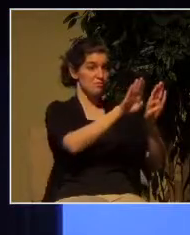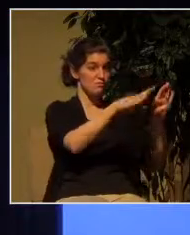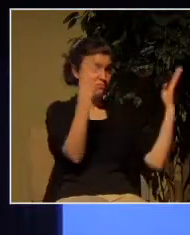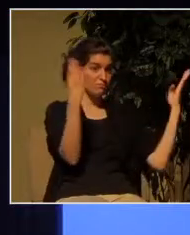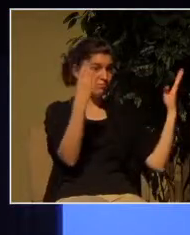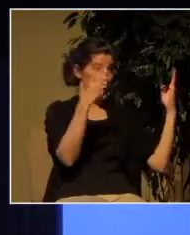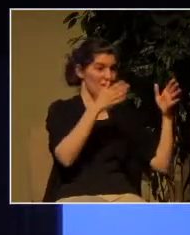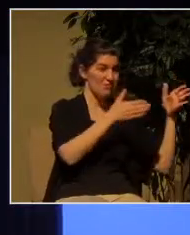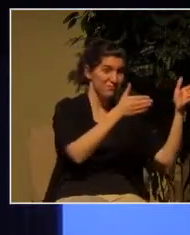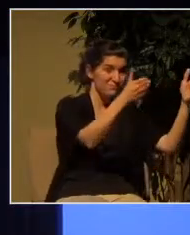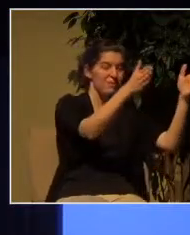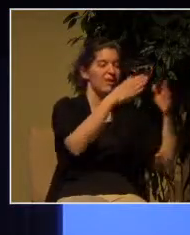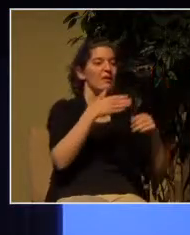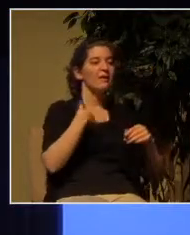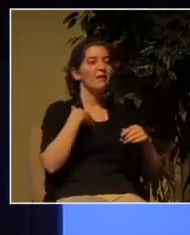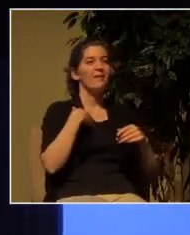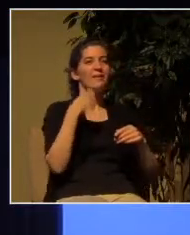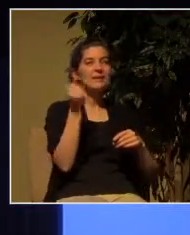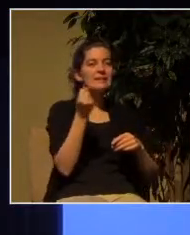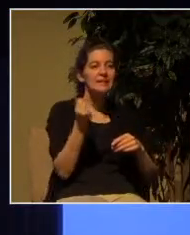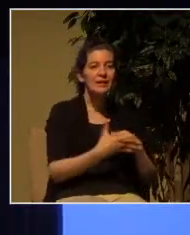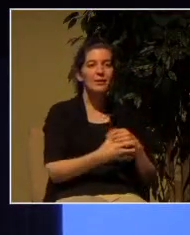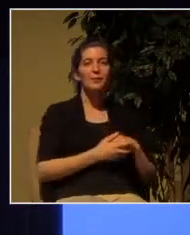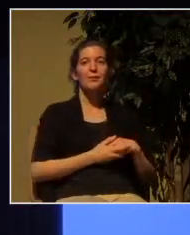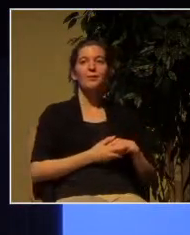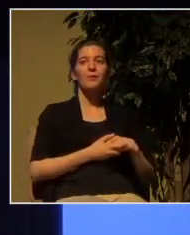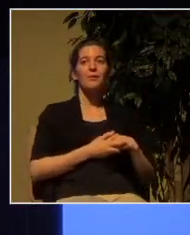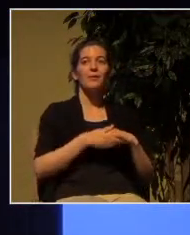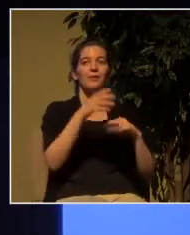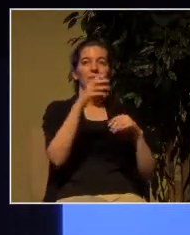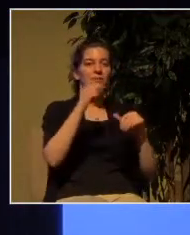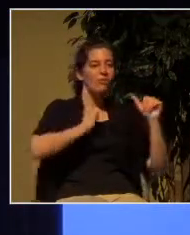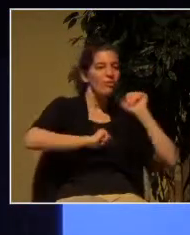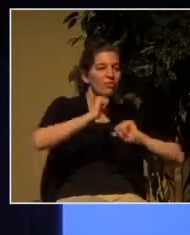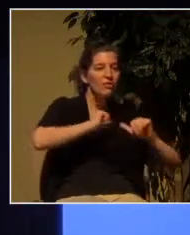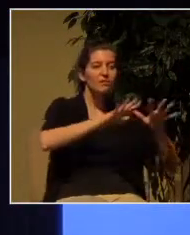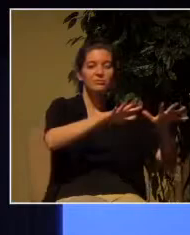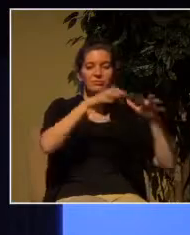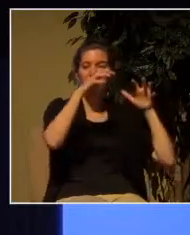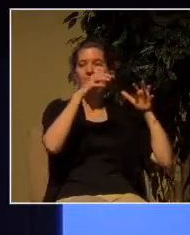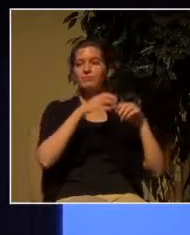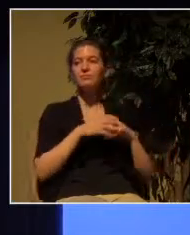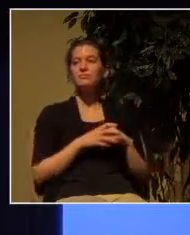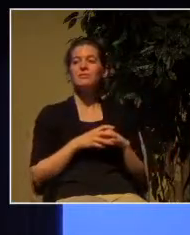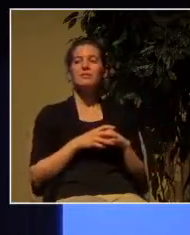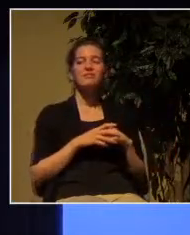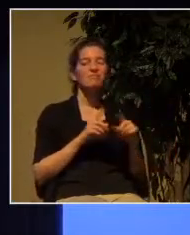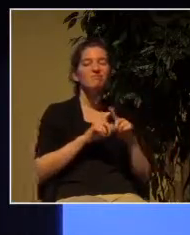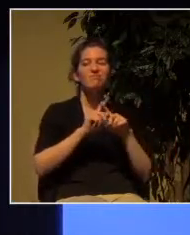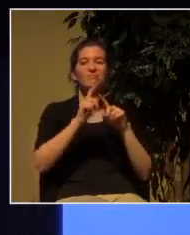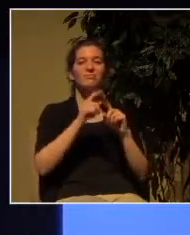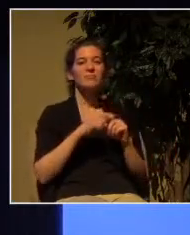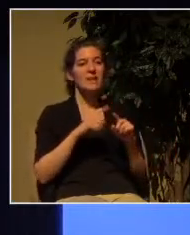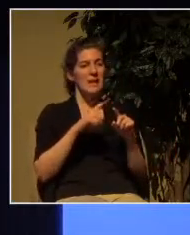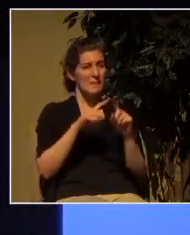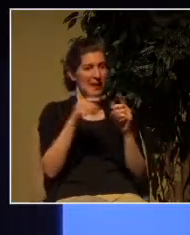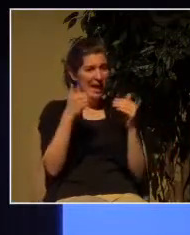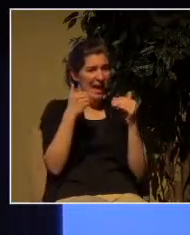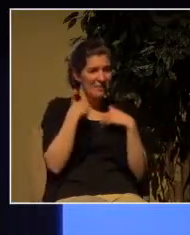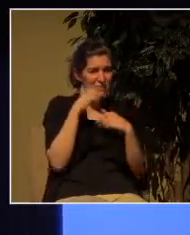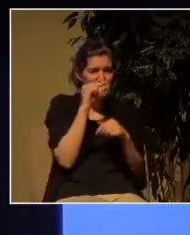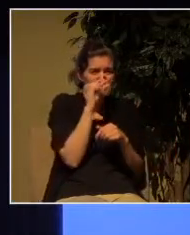and a theater but there's subtle nuances in there that you almost need a magnifying glass